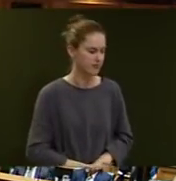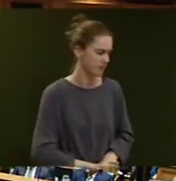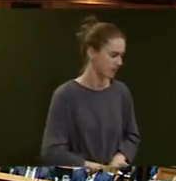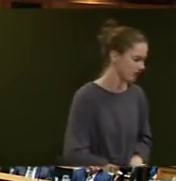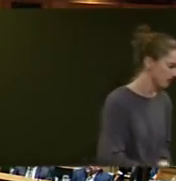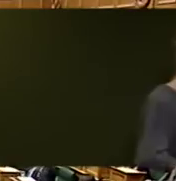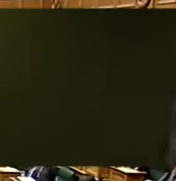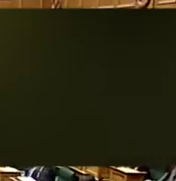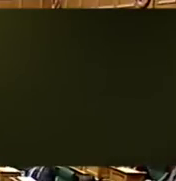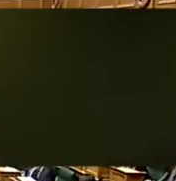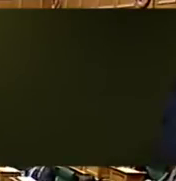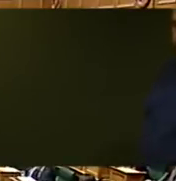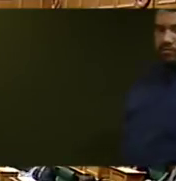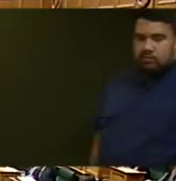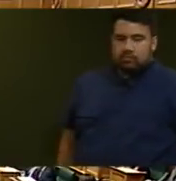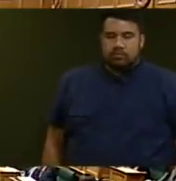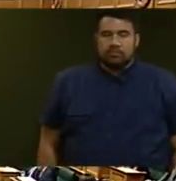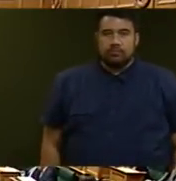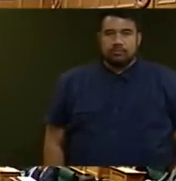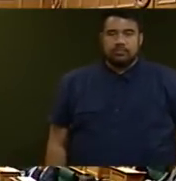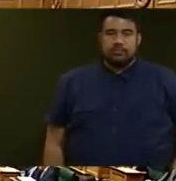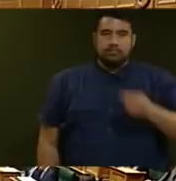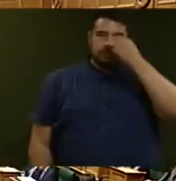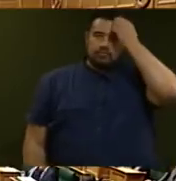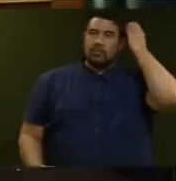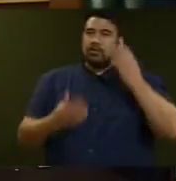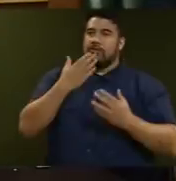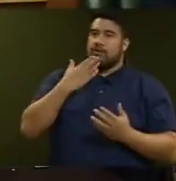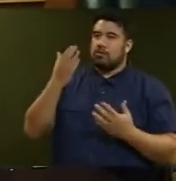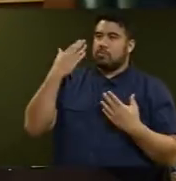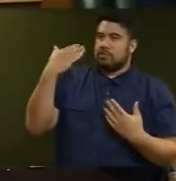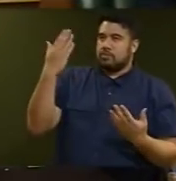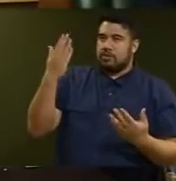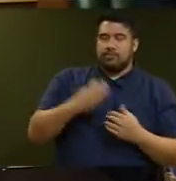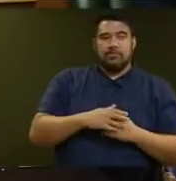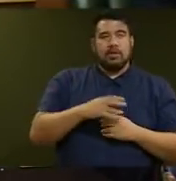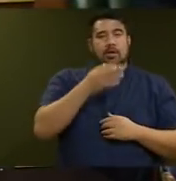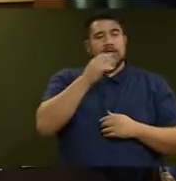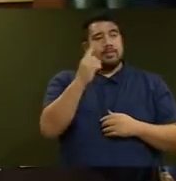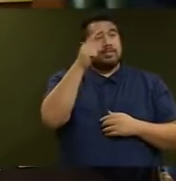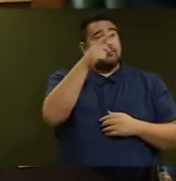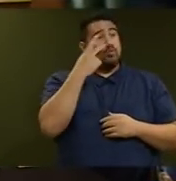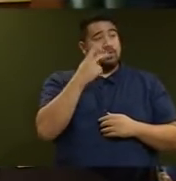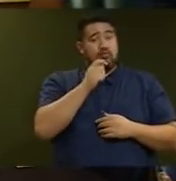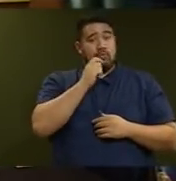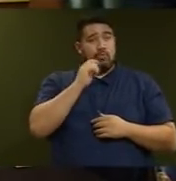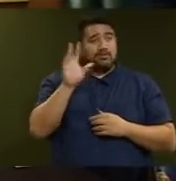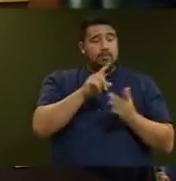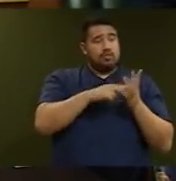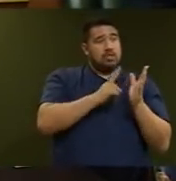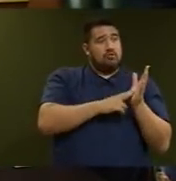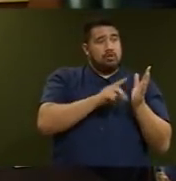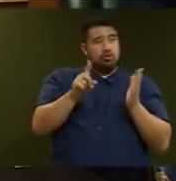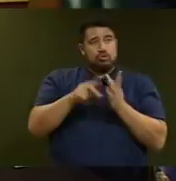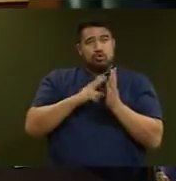Has the Minister seen reports that between January and June 2015 petrol